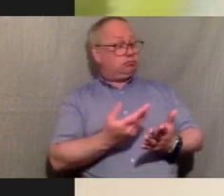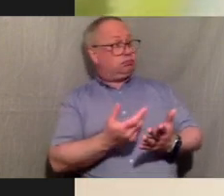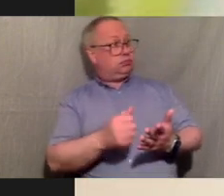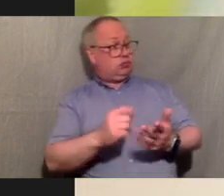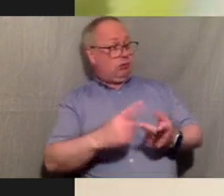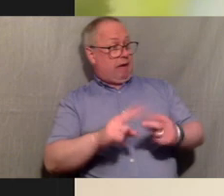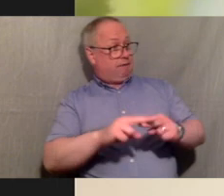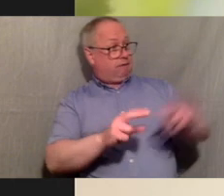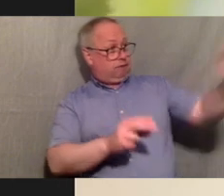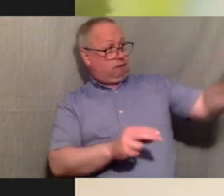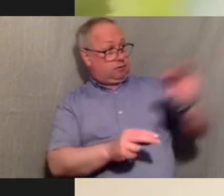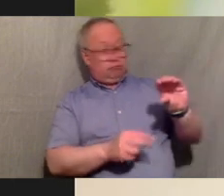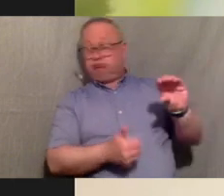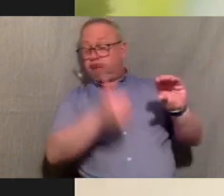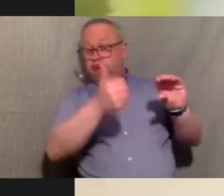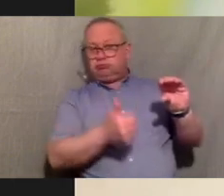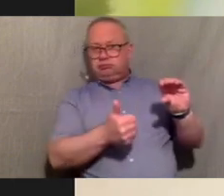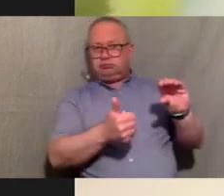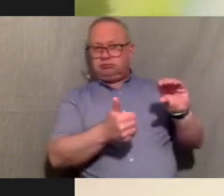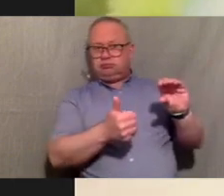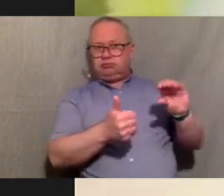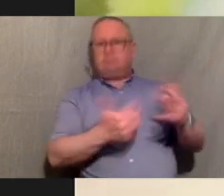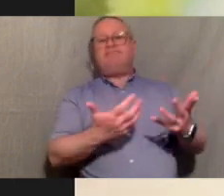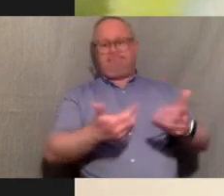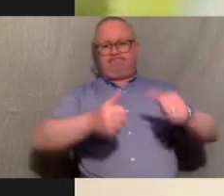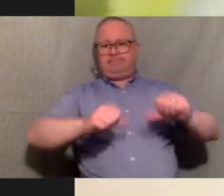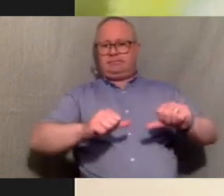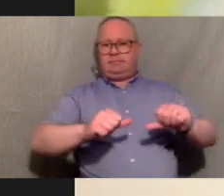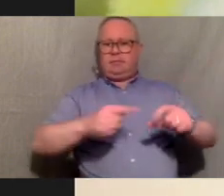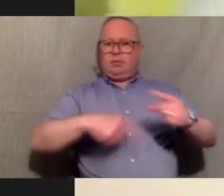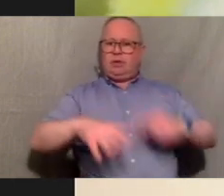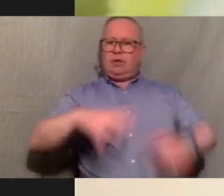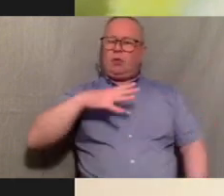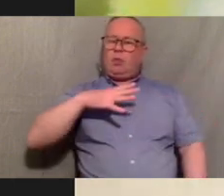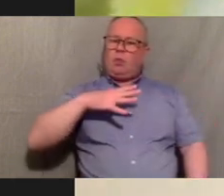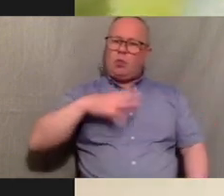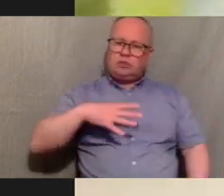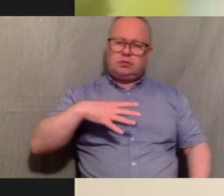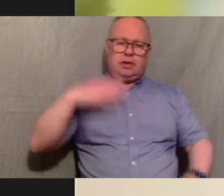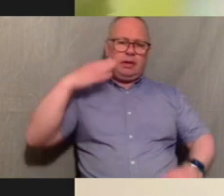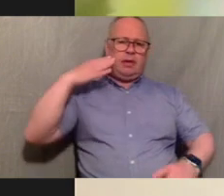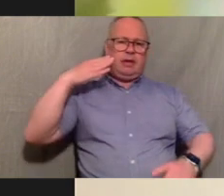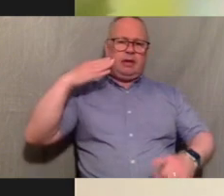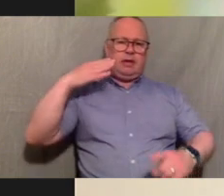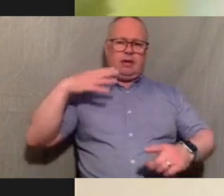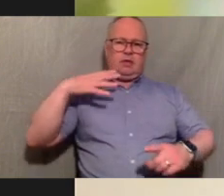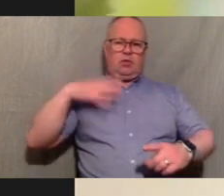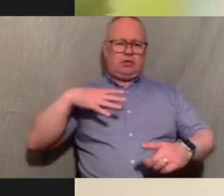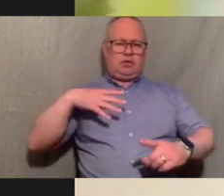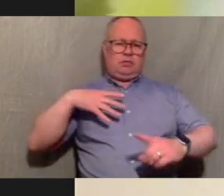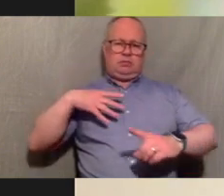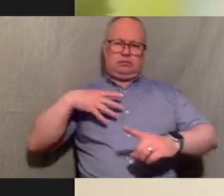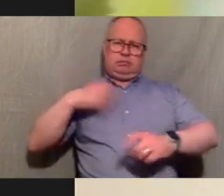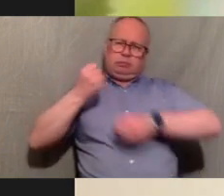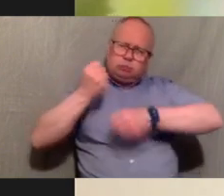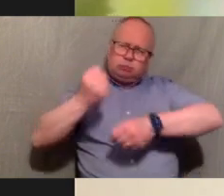and another thing is that we wanted to highlight was that we don't want it to be everyday protest we don't want it to be an everyday like